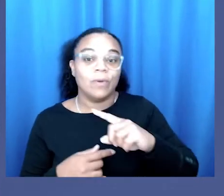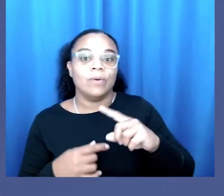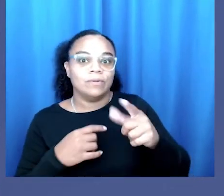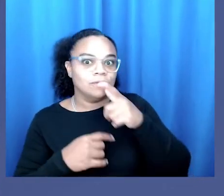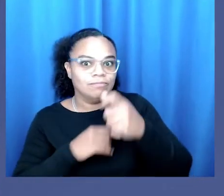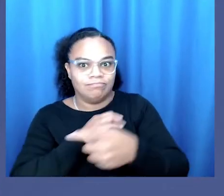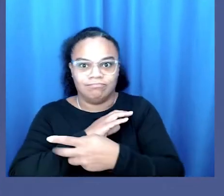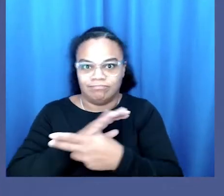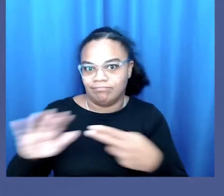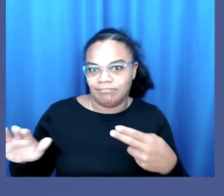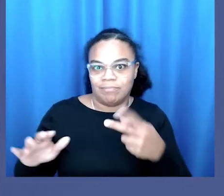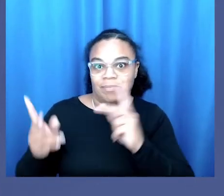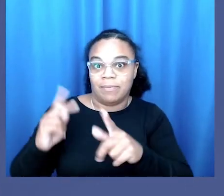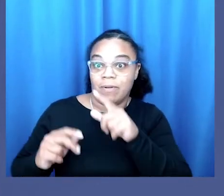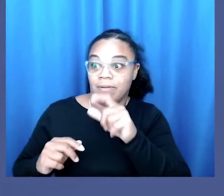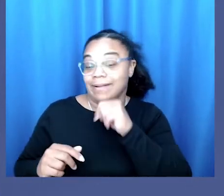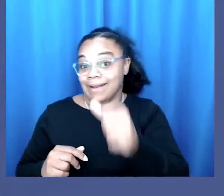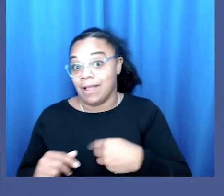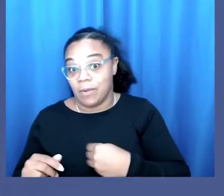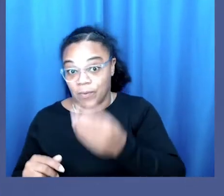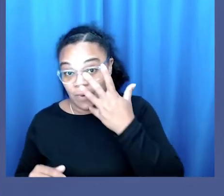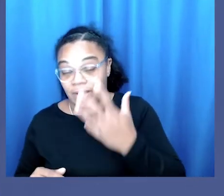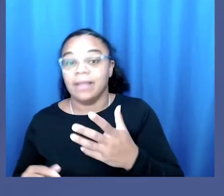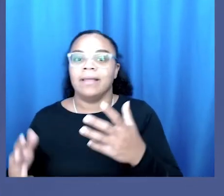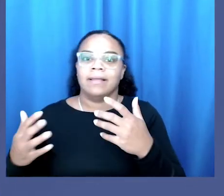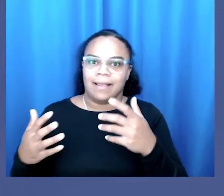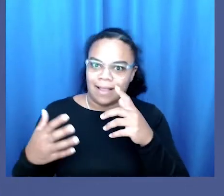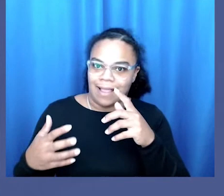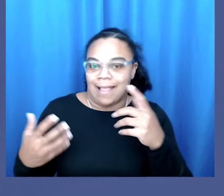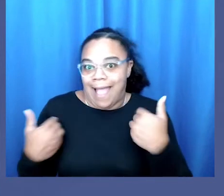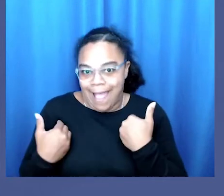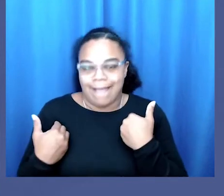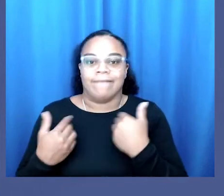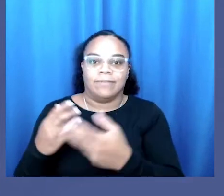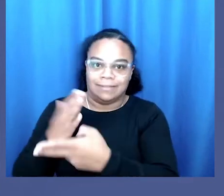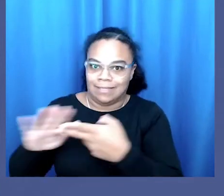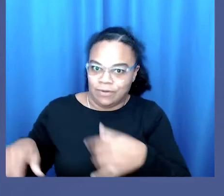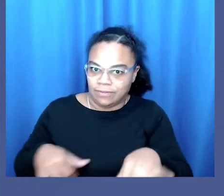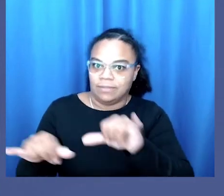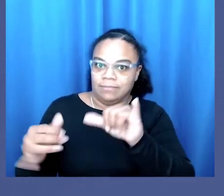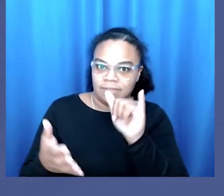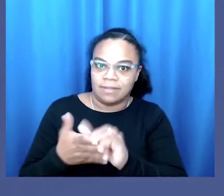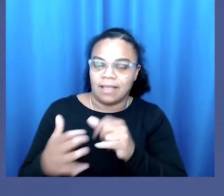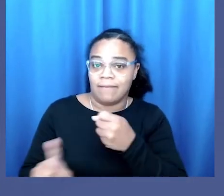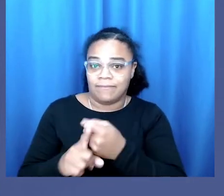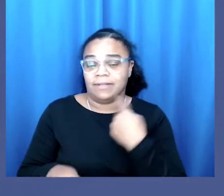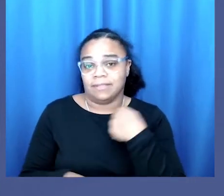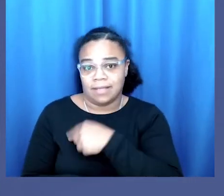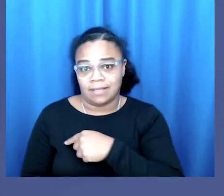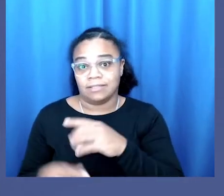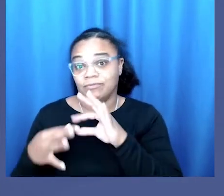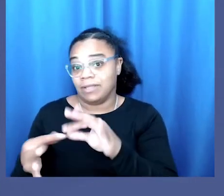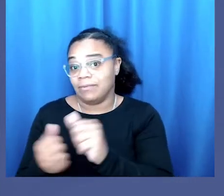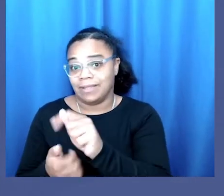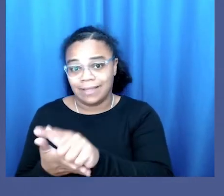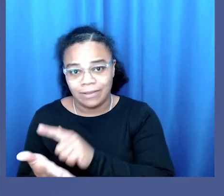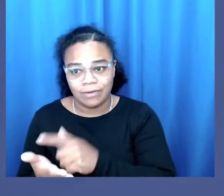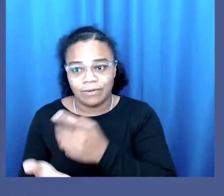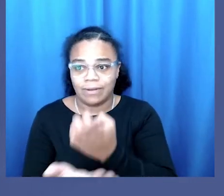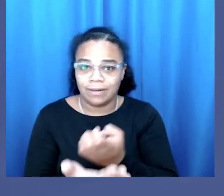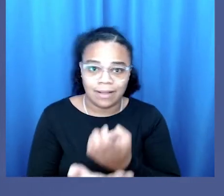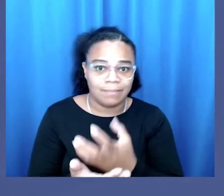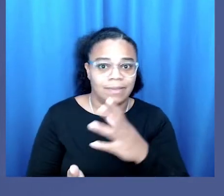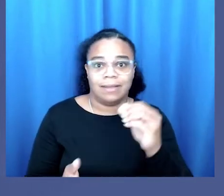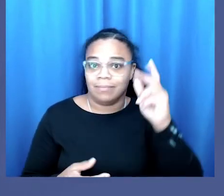regime, those marked as other than white are laden with racialized stereotypes that affect us on various legal, economic, and social